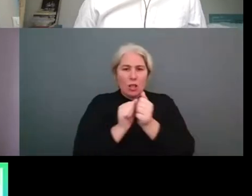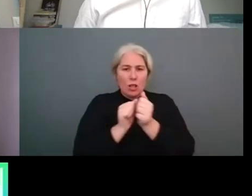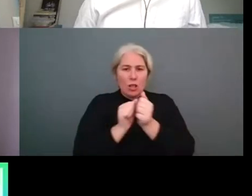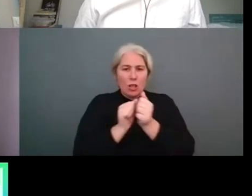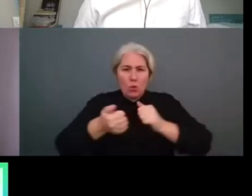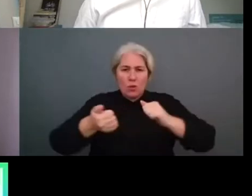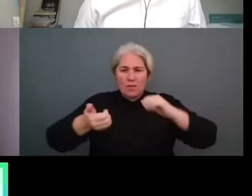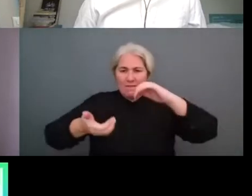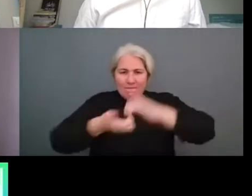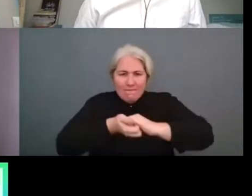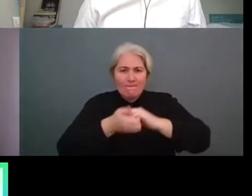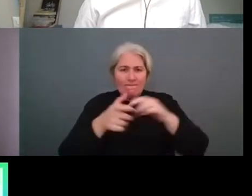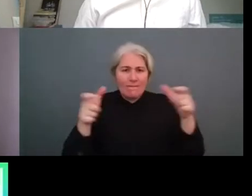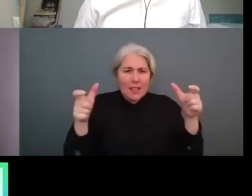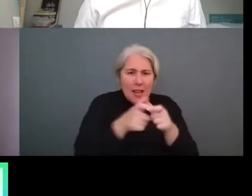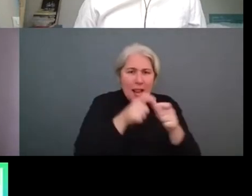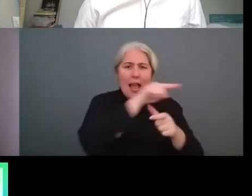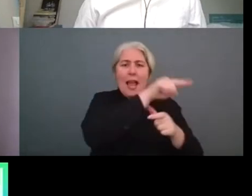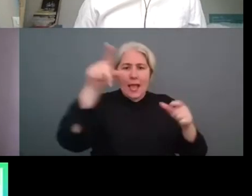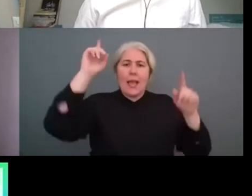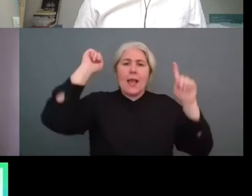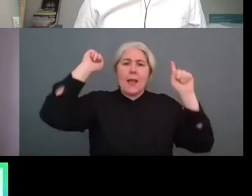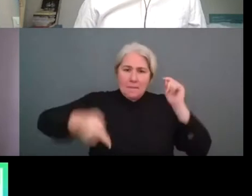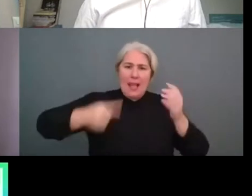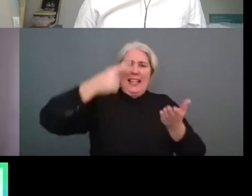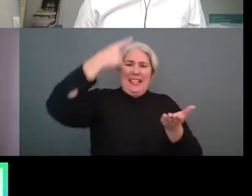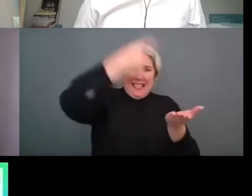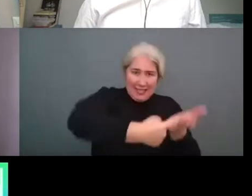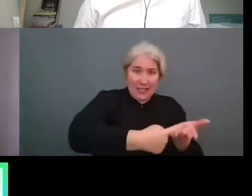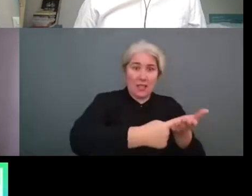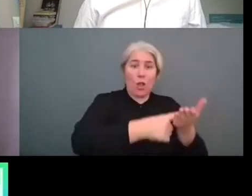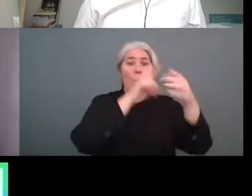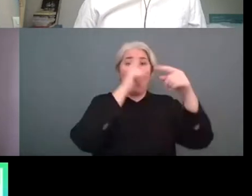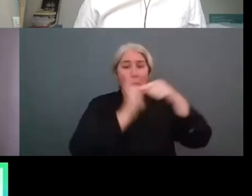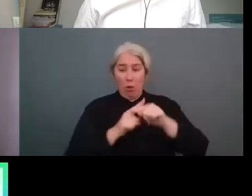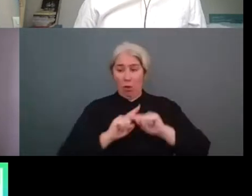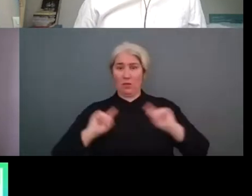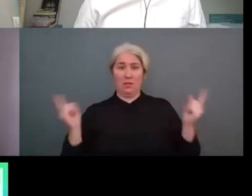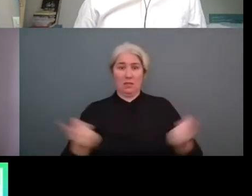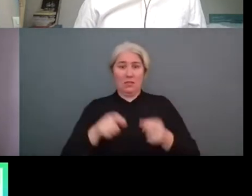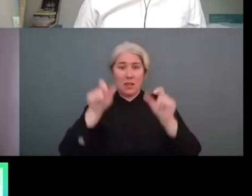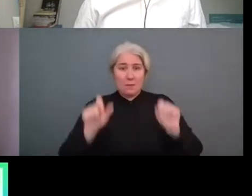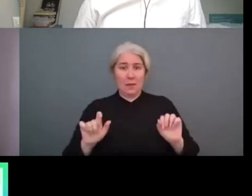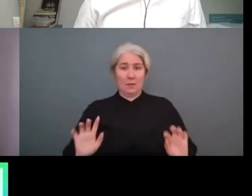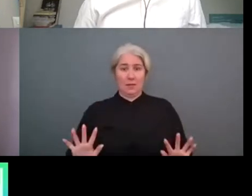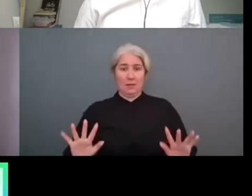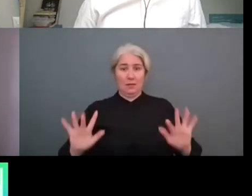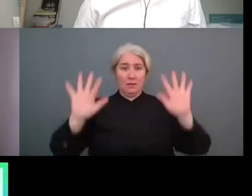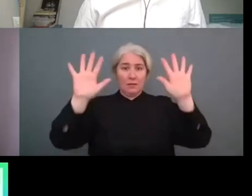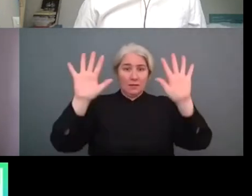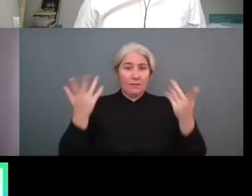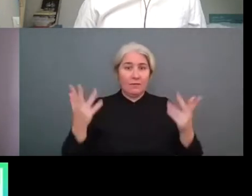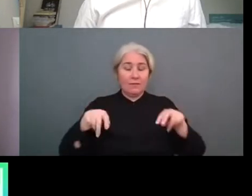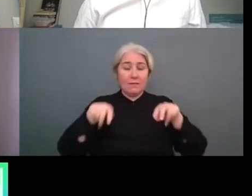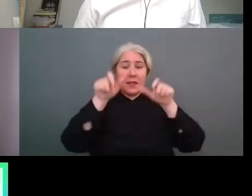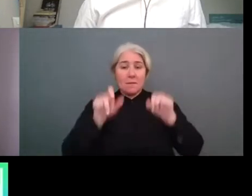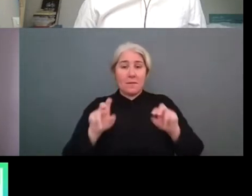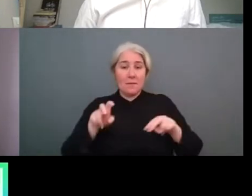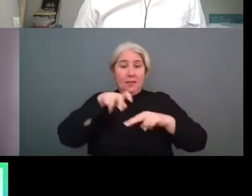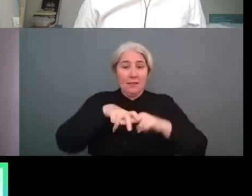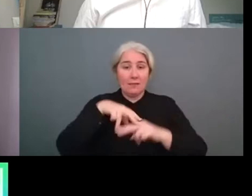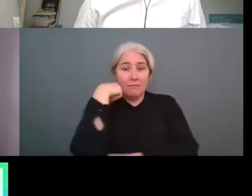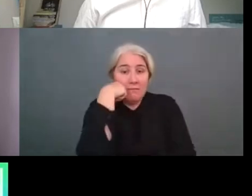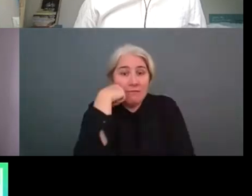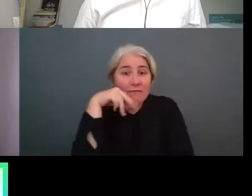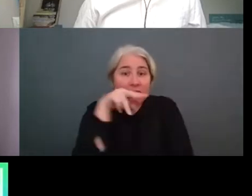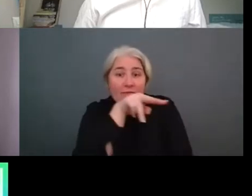to to have an impact it's important that we reach um also let's say this the citizen or the or the outdoor